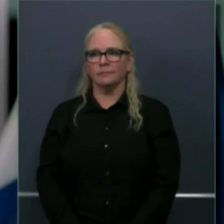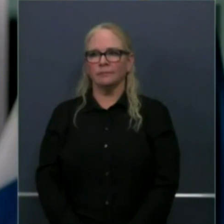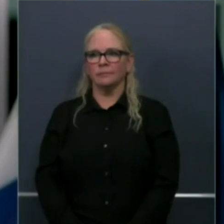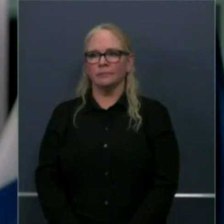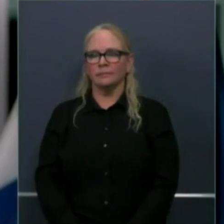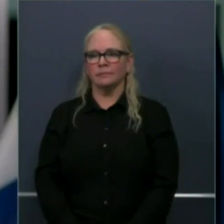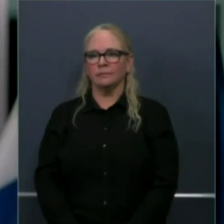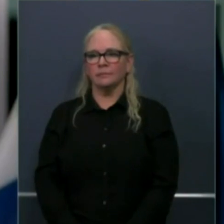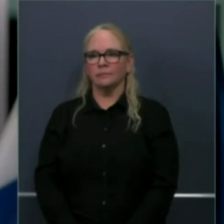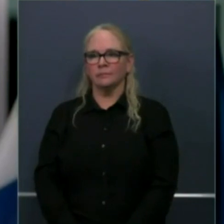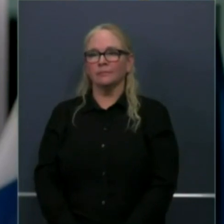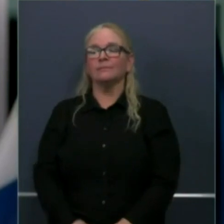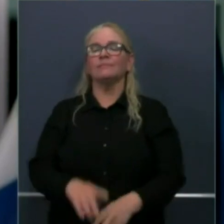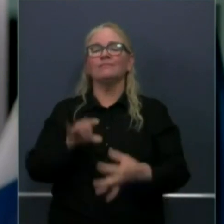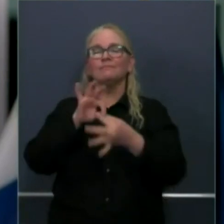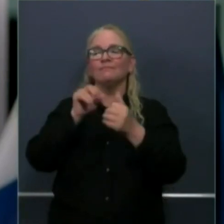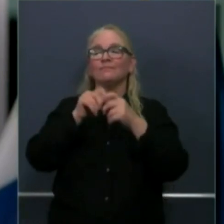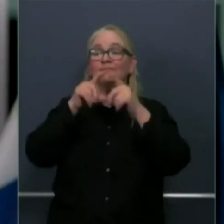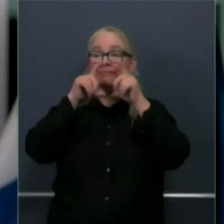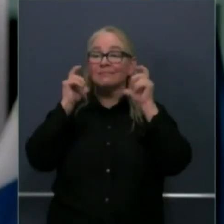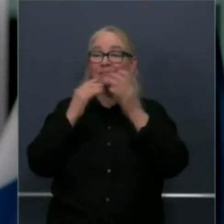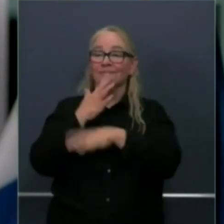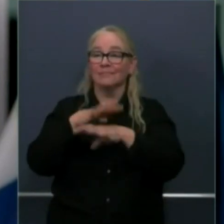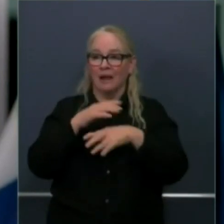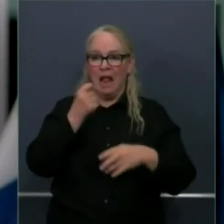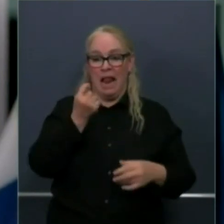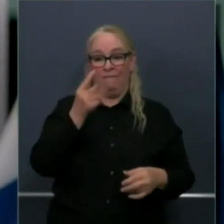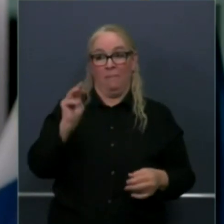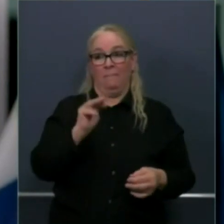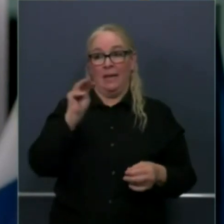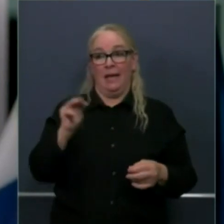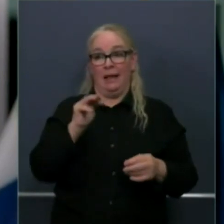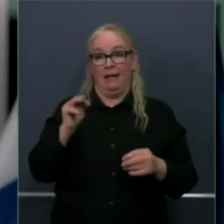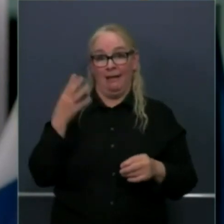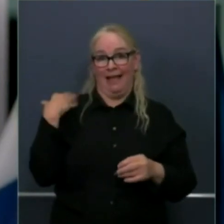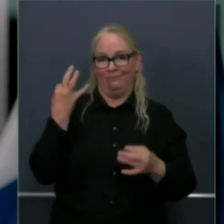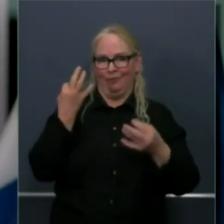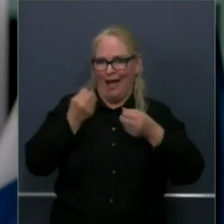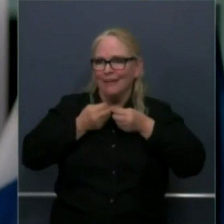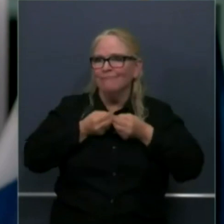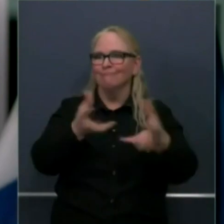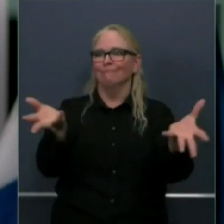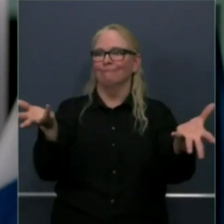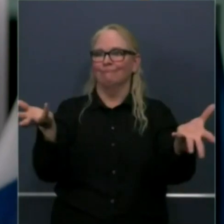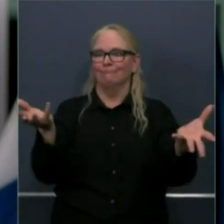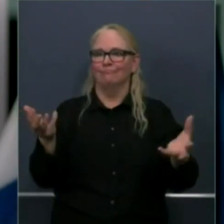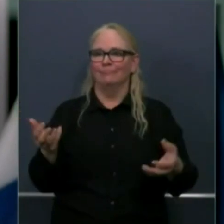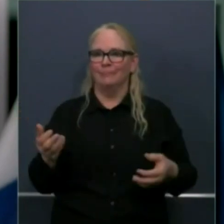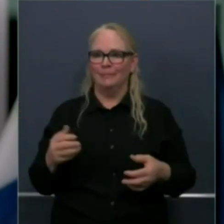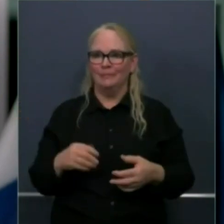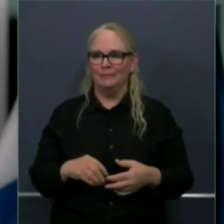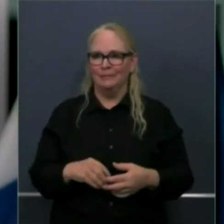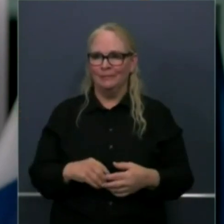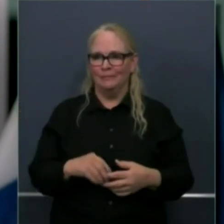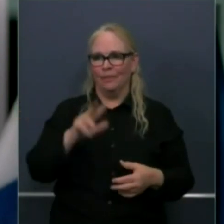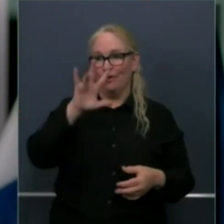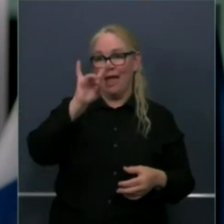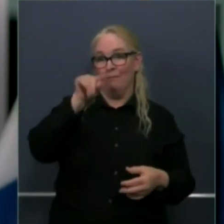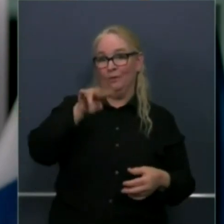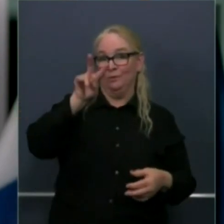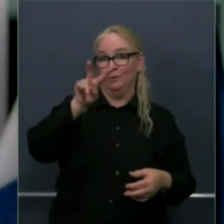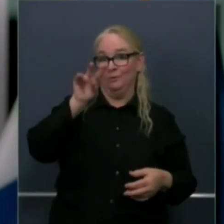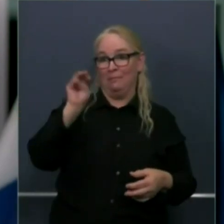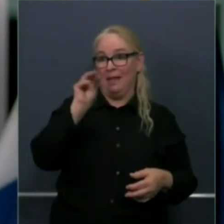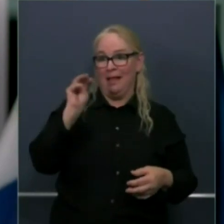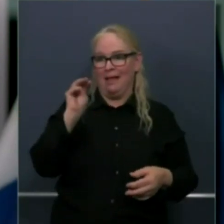masks were distributed just on Friday. We now have an inventory over 38.2 million surgical masks. We've been able to